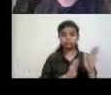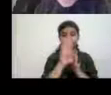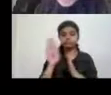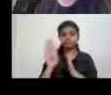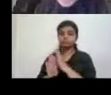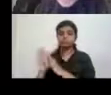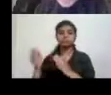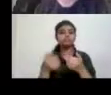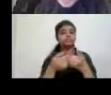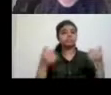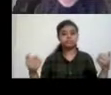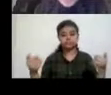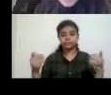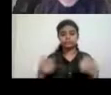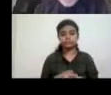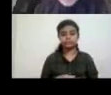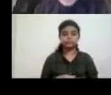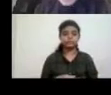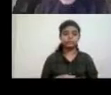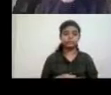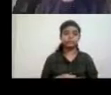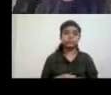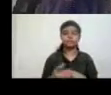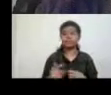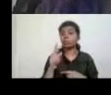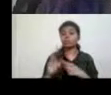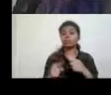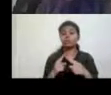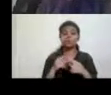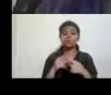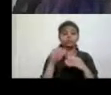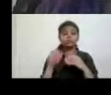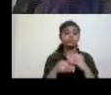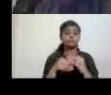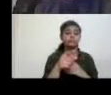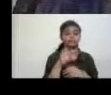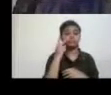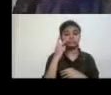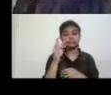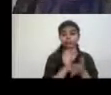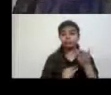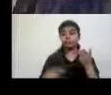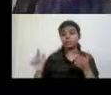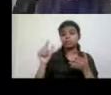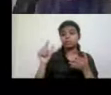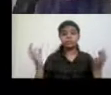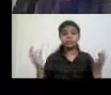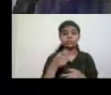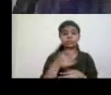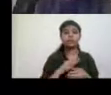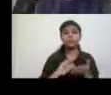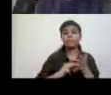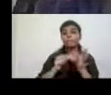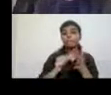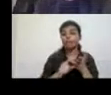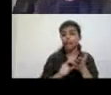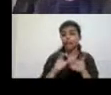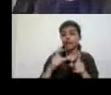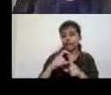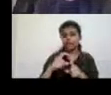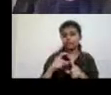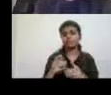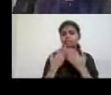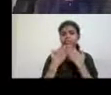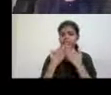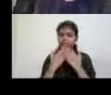that area. Uh, the other thing is linked to the neurodiversity is mad studies, uh, which is really coming in